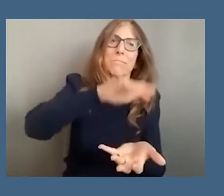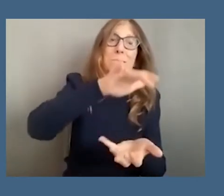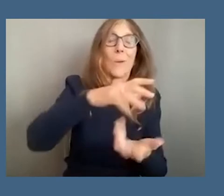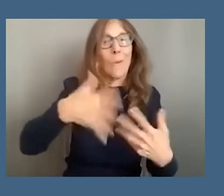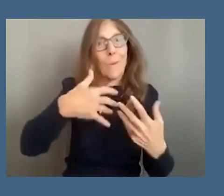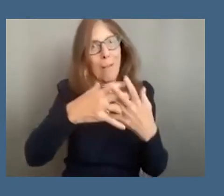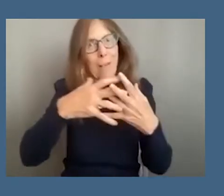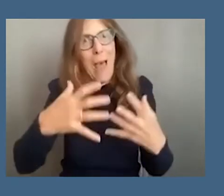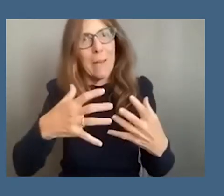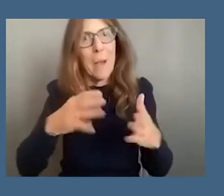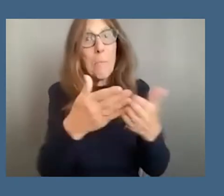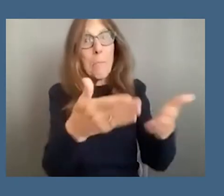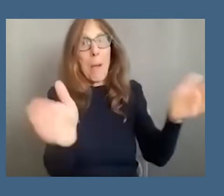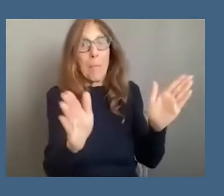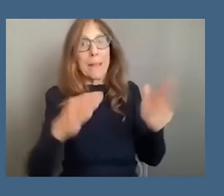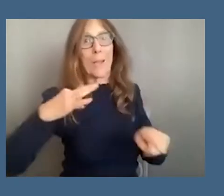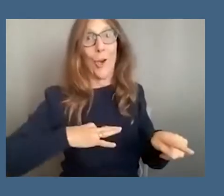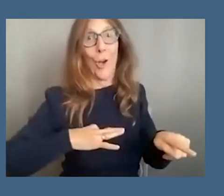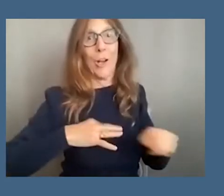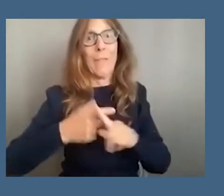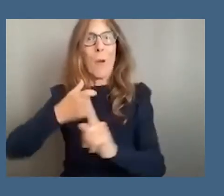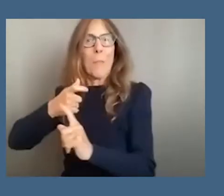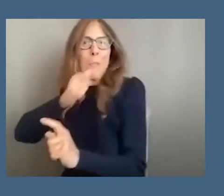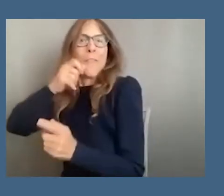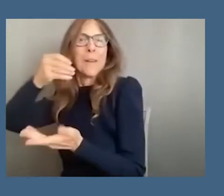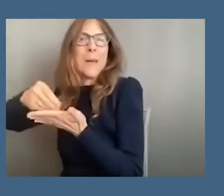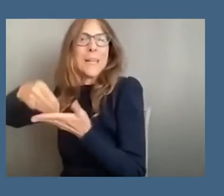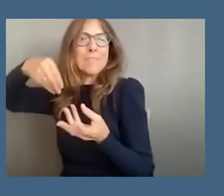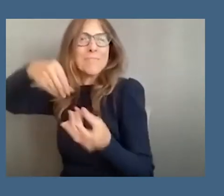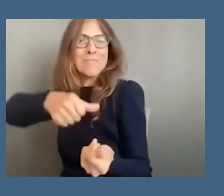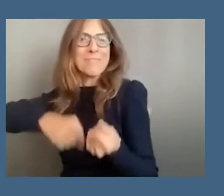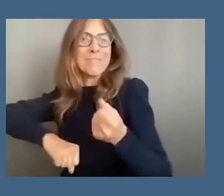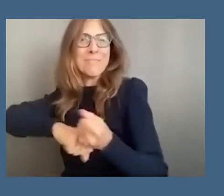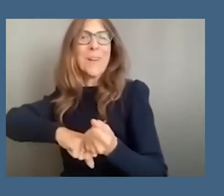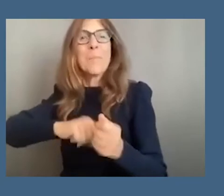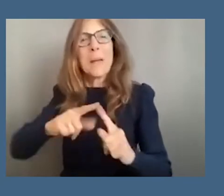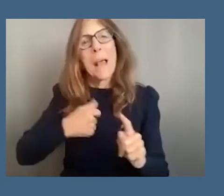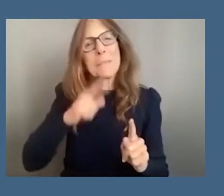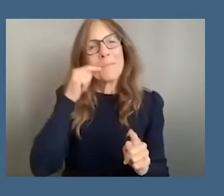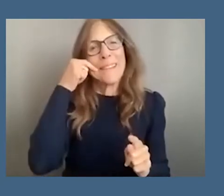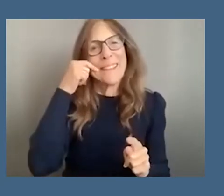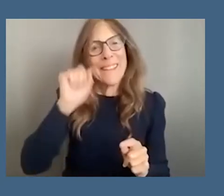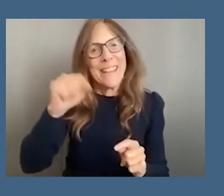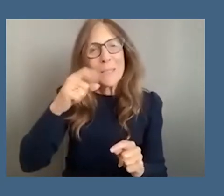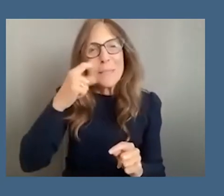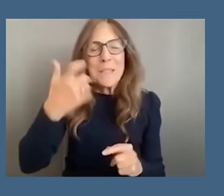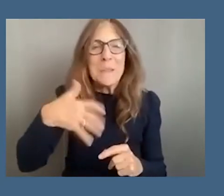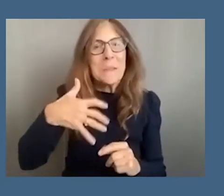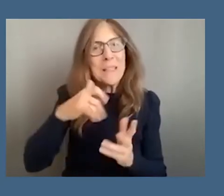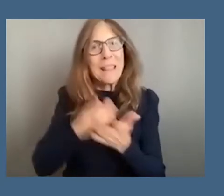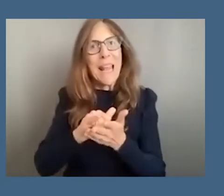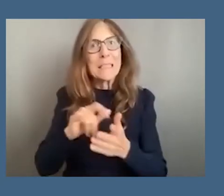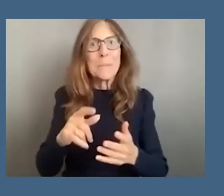to come out of private private hands uh just a couple of things i i am smiling because it is it's been so um